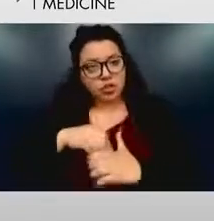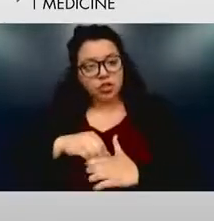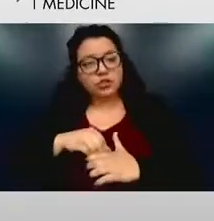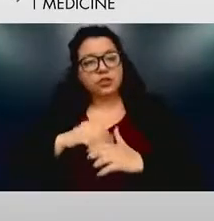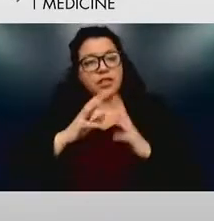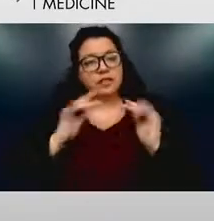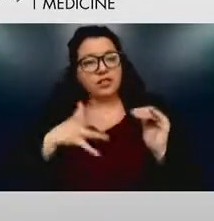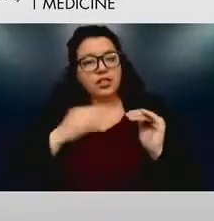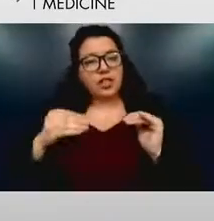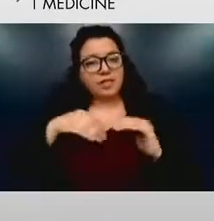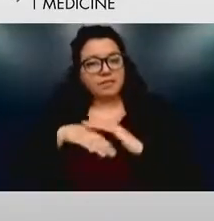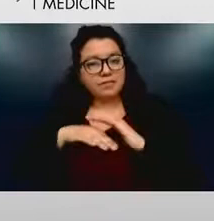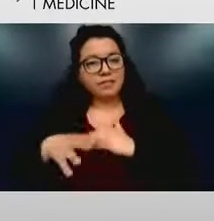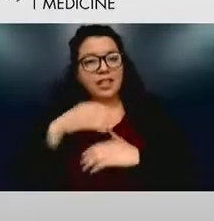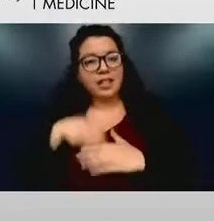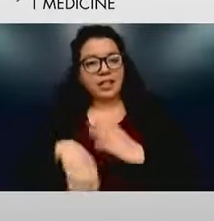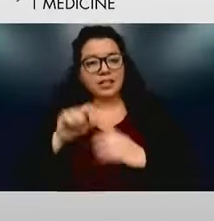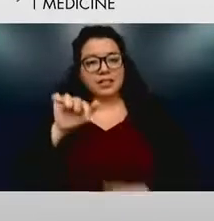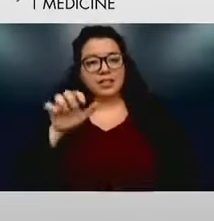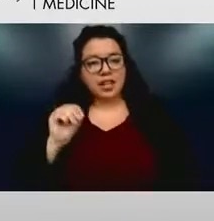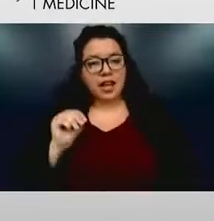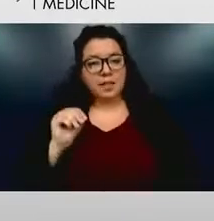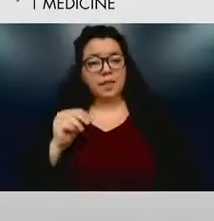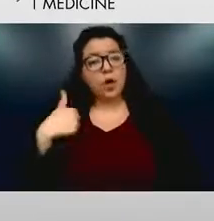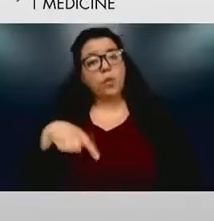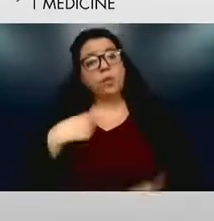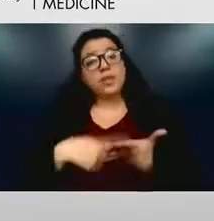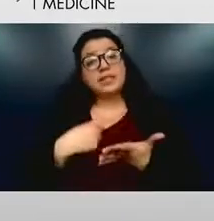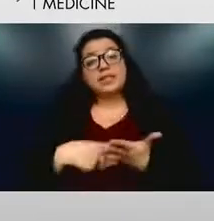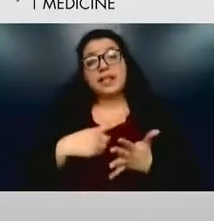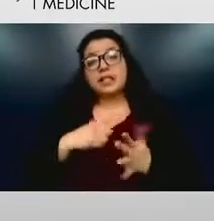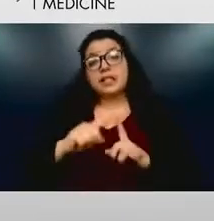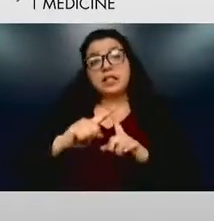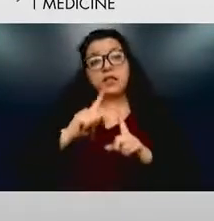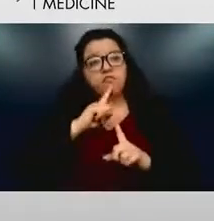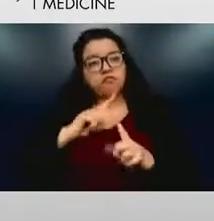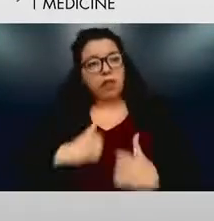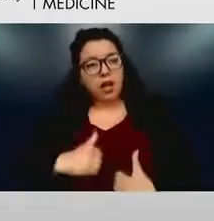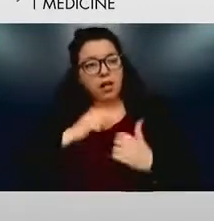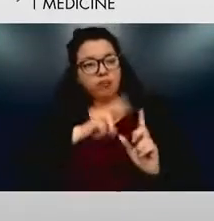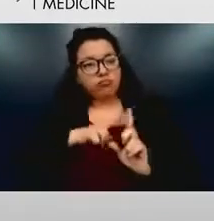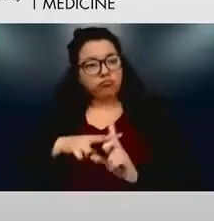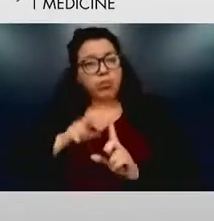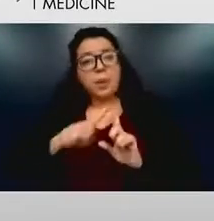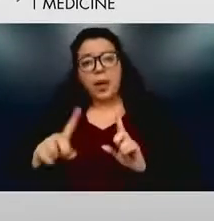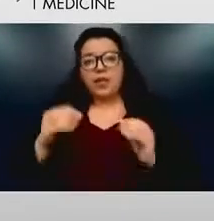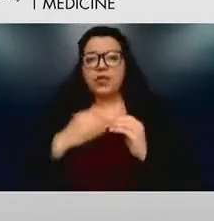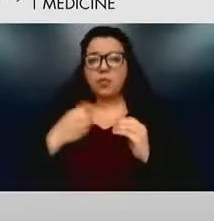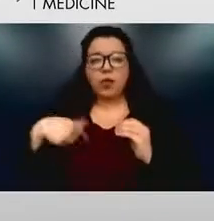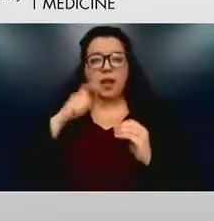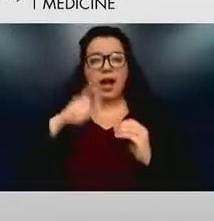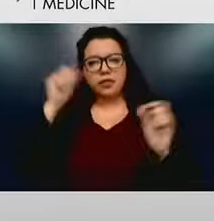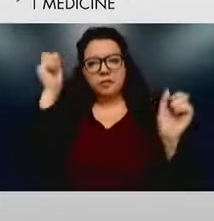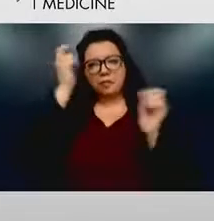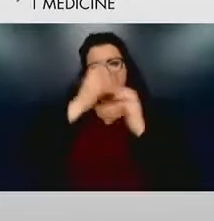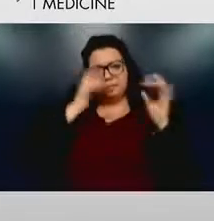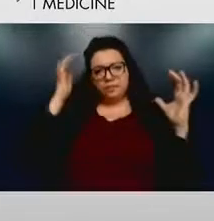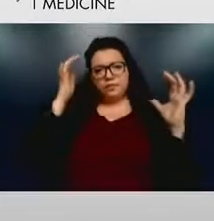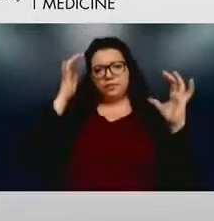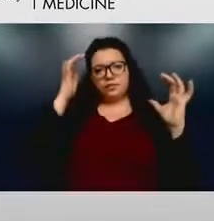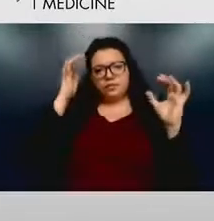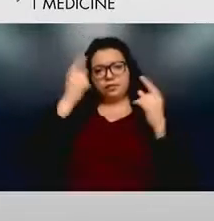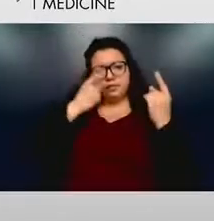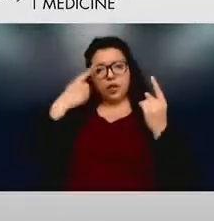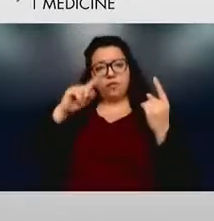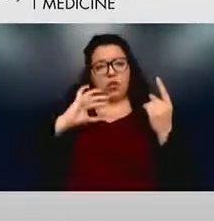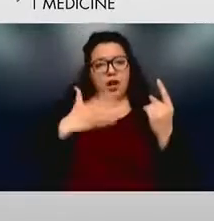practical ways to address this issue, but there's a lot more that we all need to think about on our own campuses and institutions. We heard at the beginning